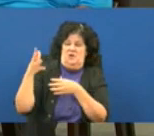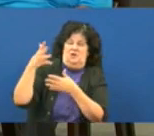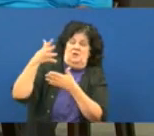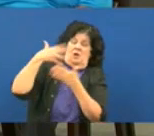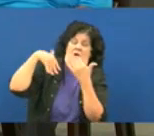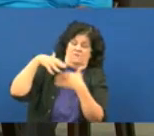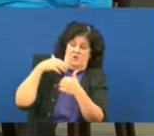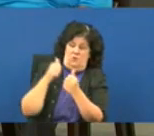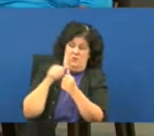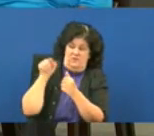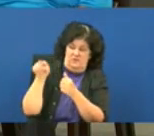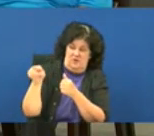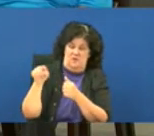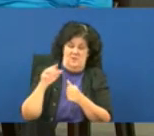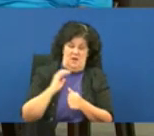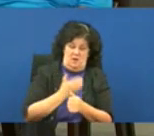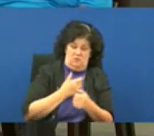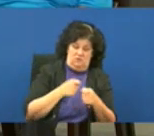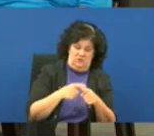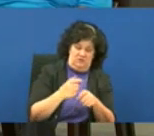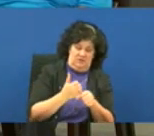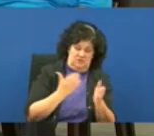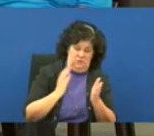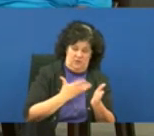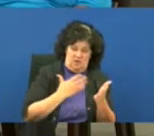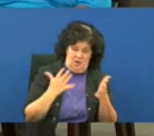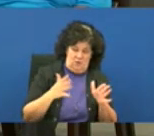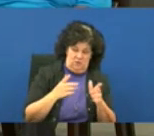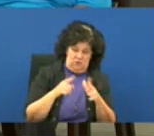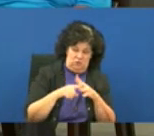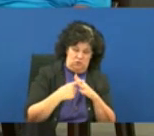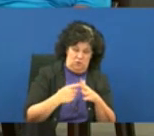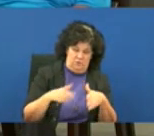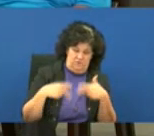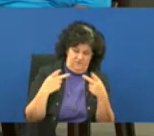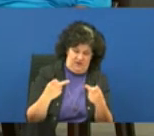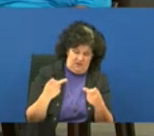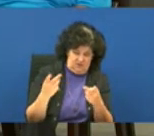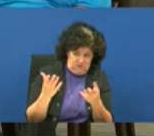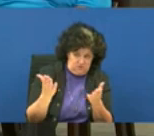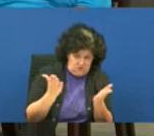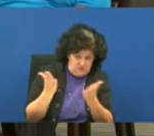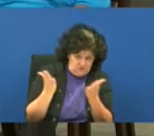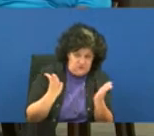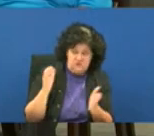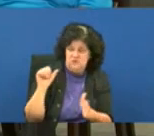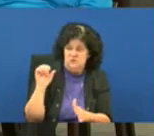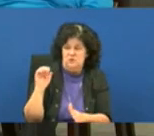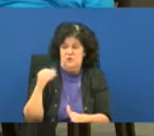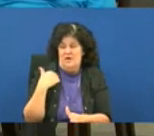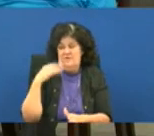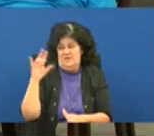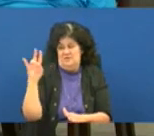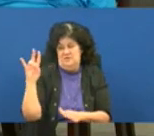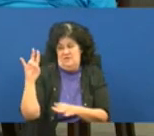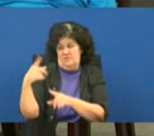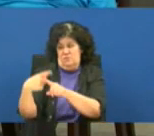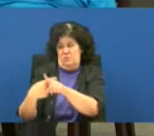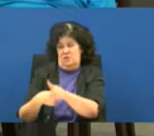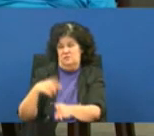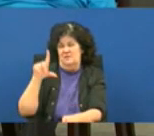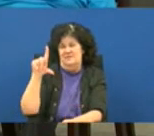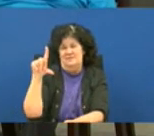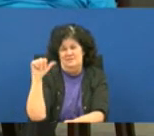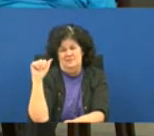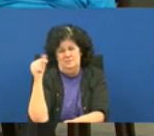start their own with us trying to get little services but we had already started providing those services and so there was a seven month lag between